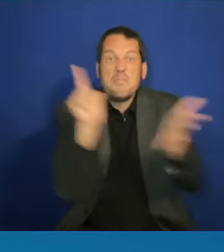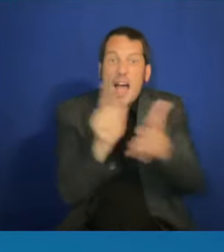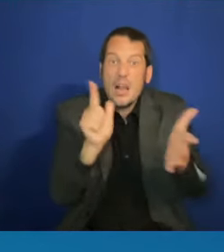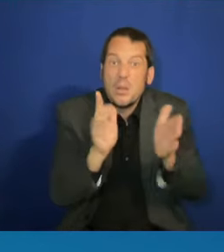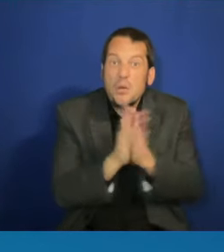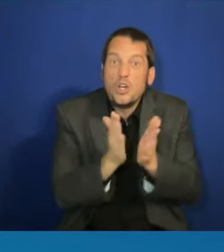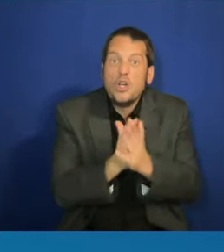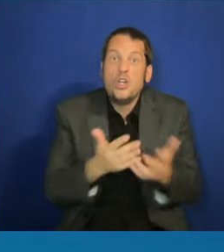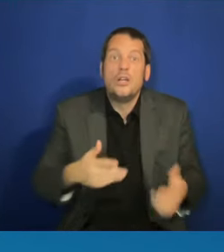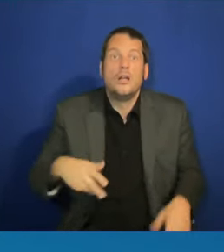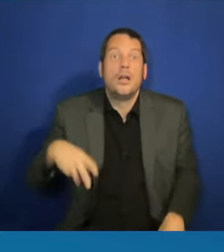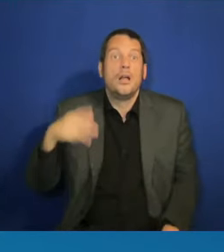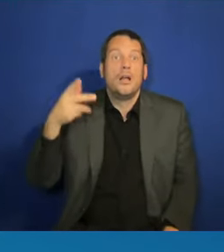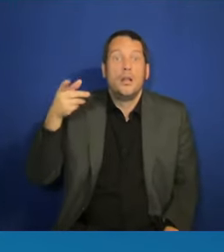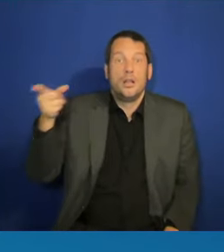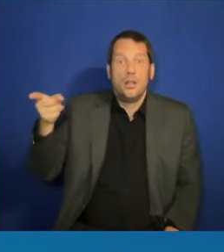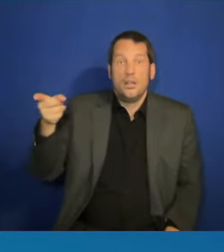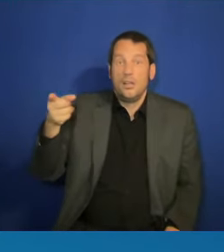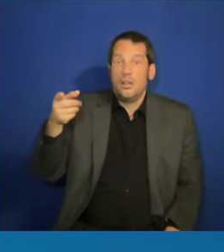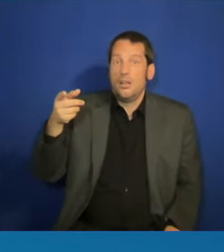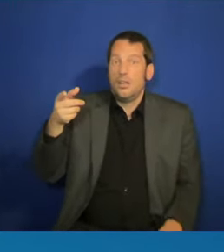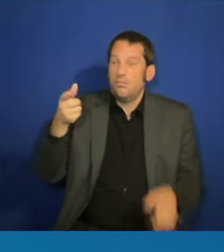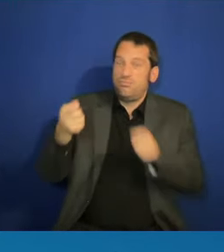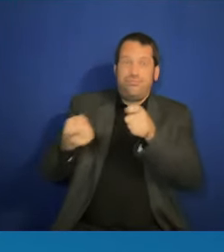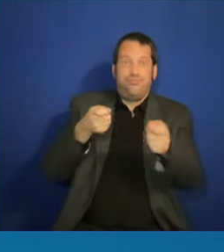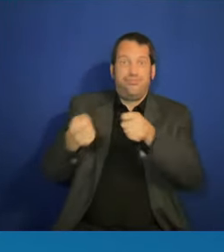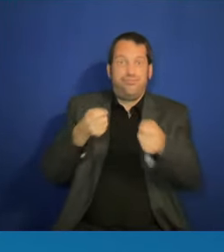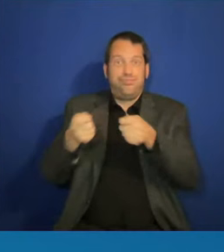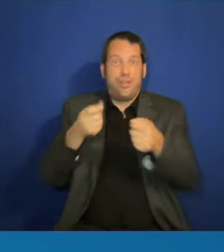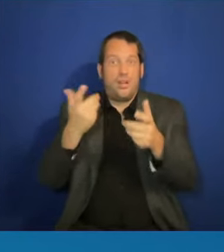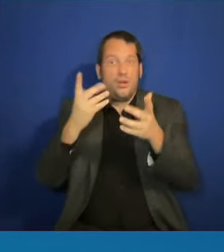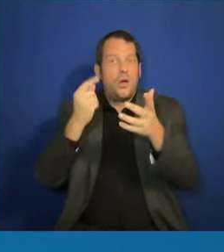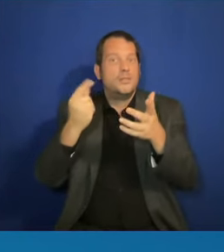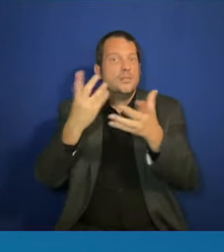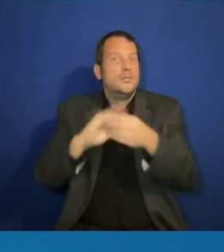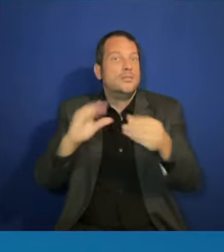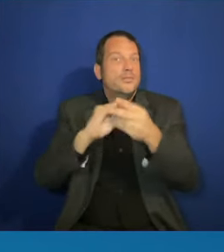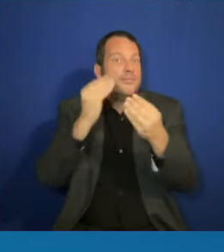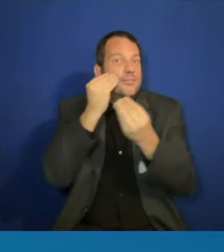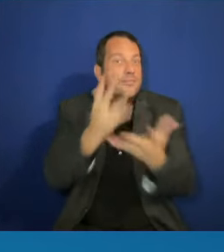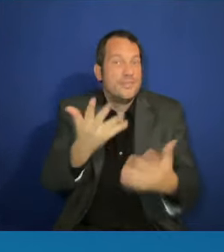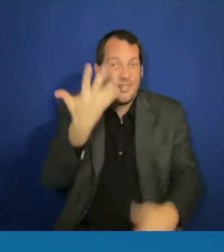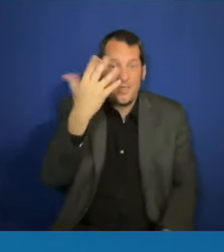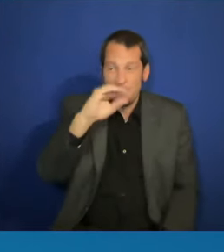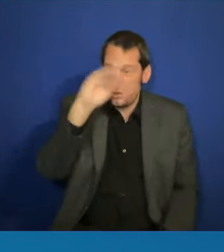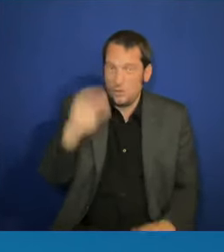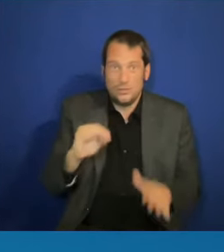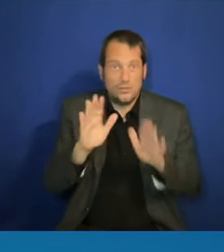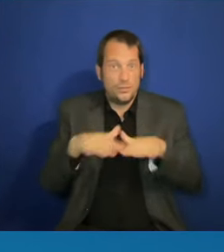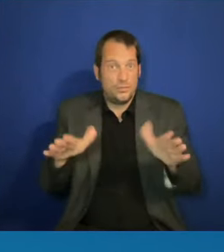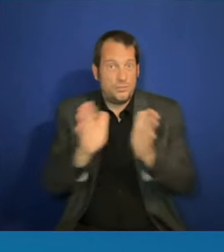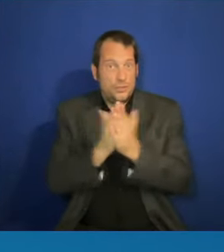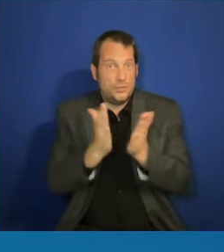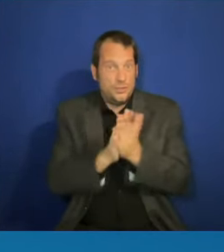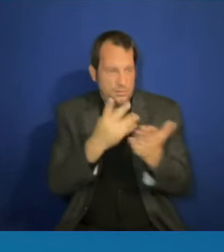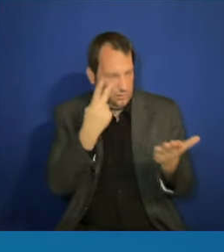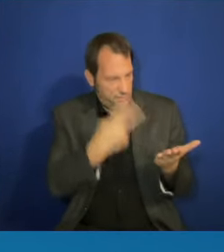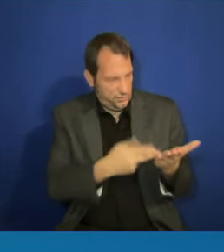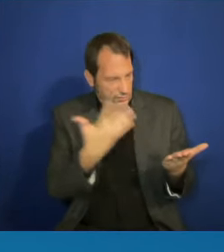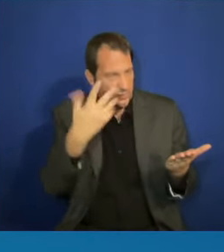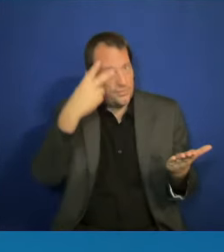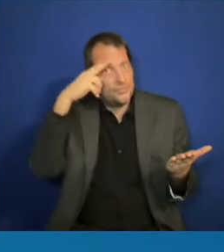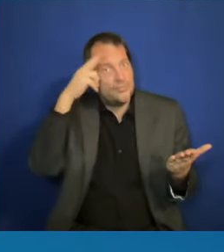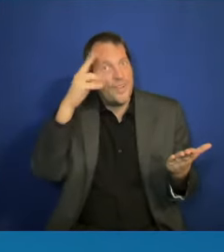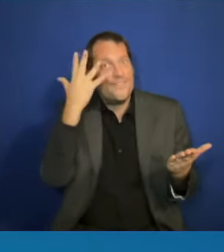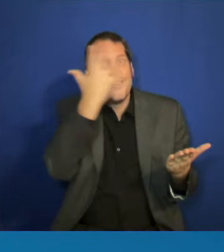have Latino faces. You're more likely to see an animal, a dog or a cat than a Latin boy or girl's face on a children's book. Yet we're